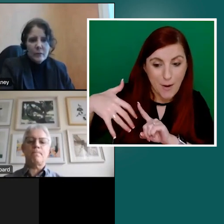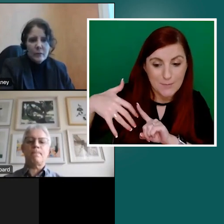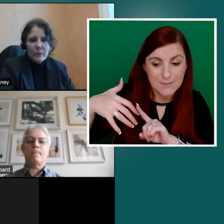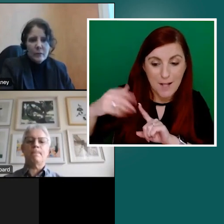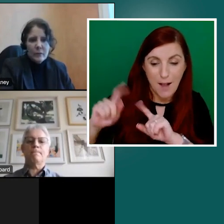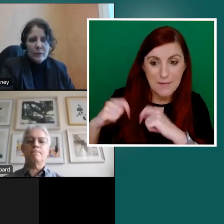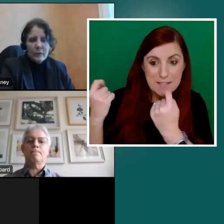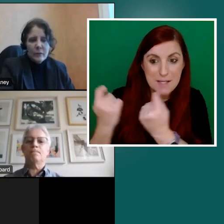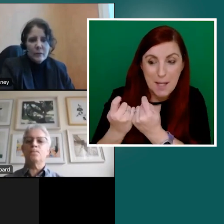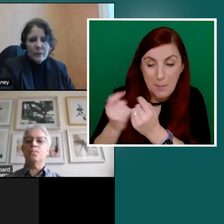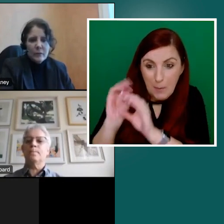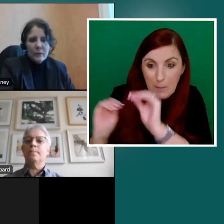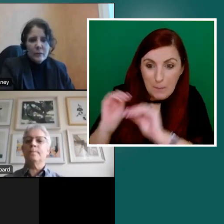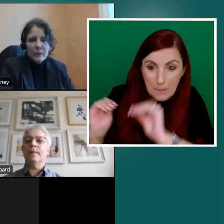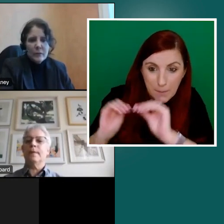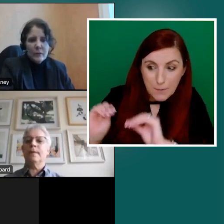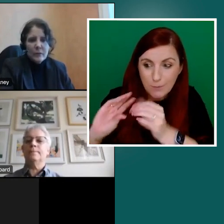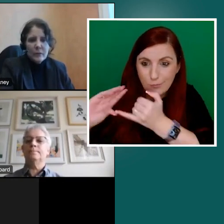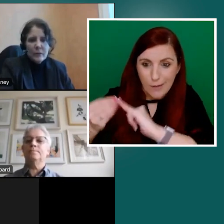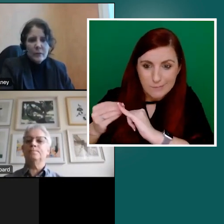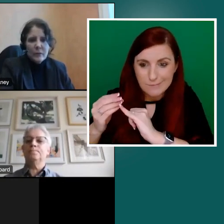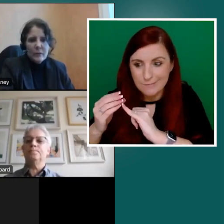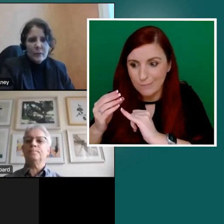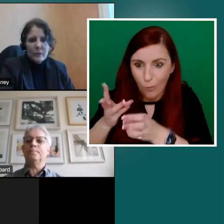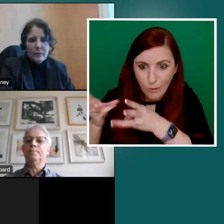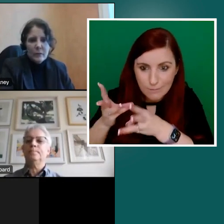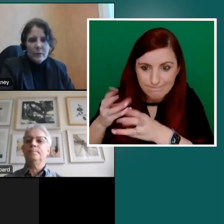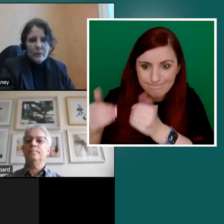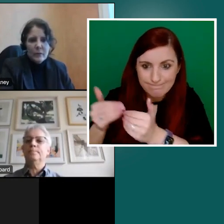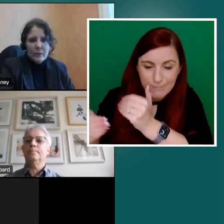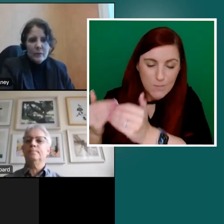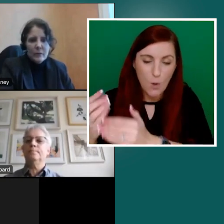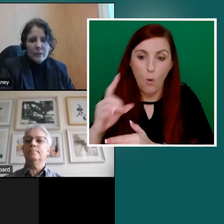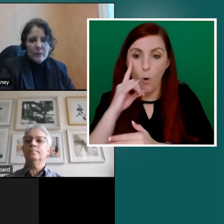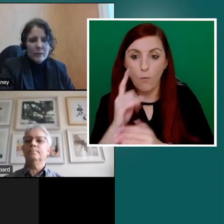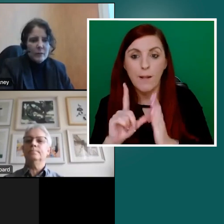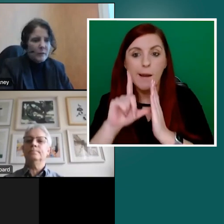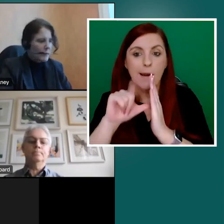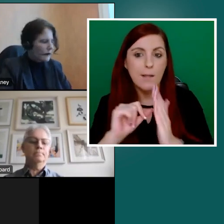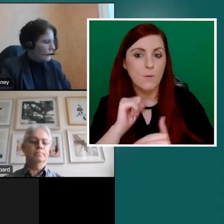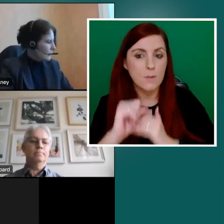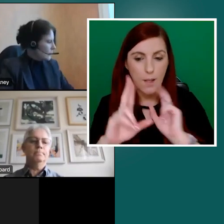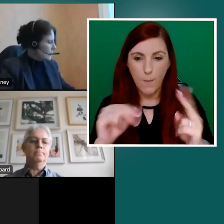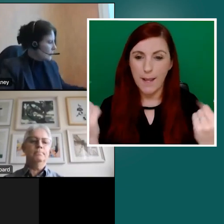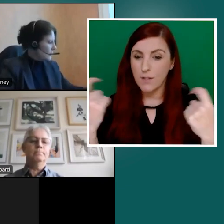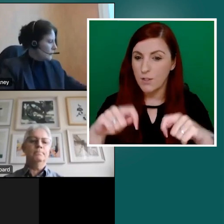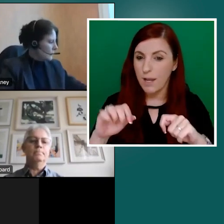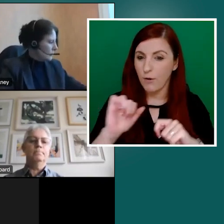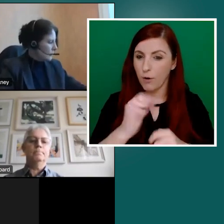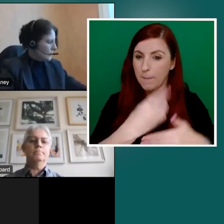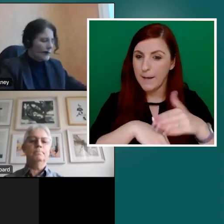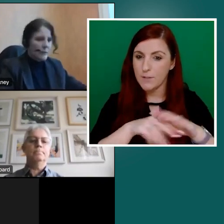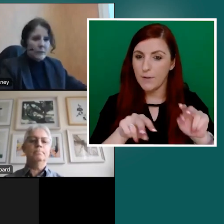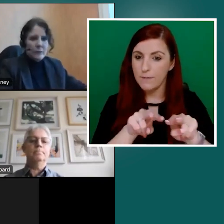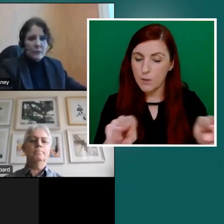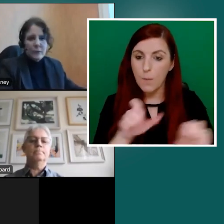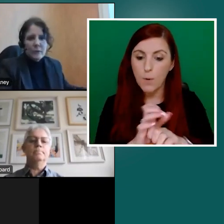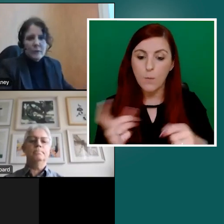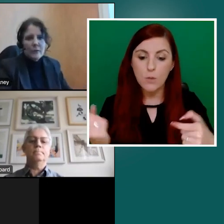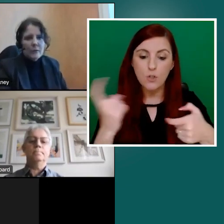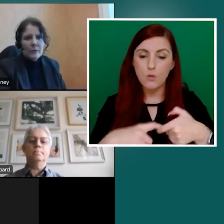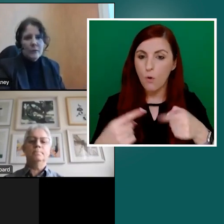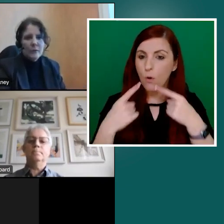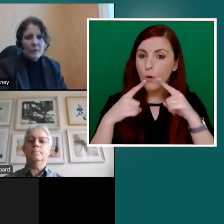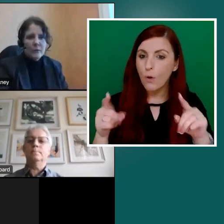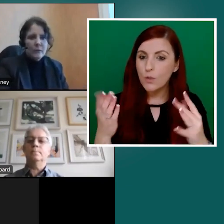team in Deeper are working frantically to make things happen. So hopefully we will get that to you later on. So it was a joint launch there between the